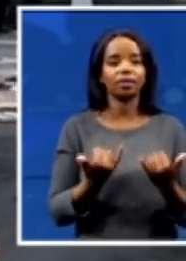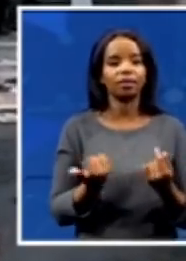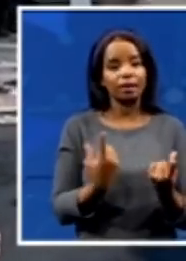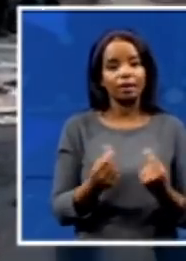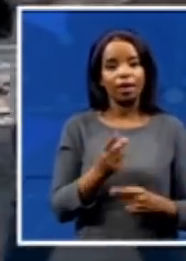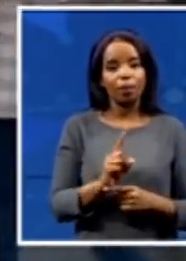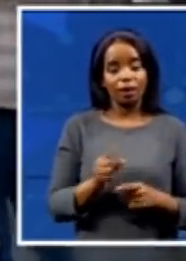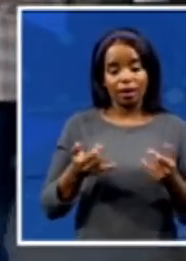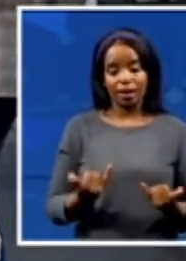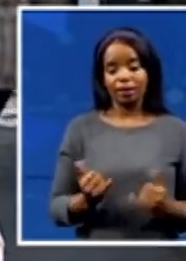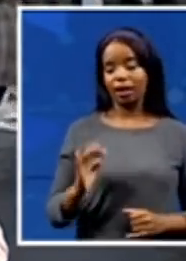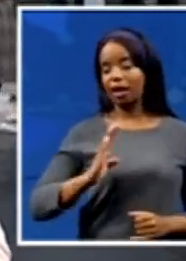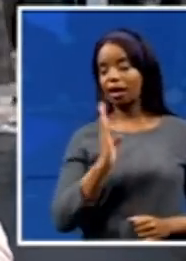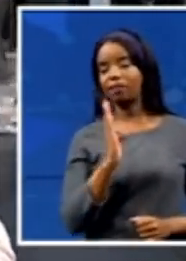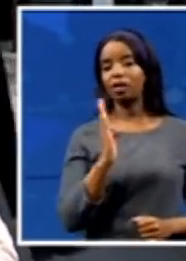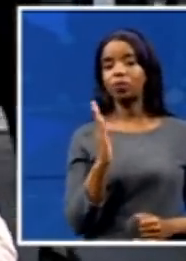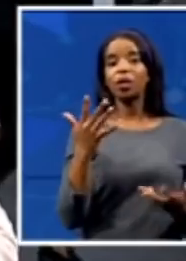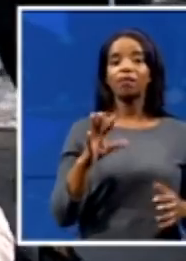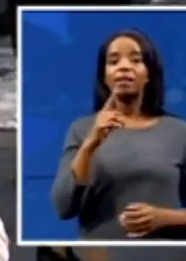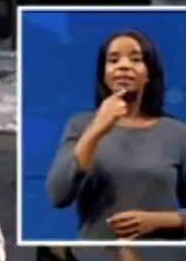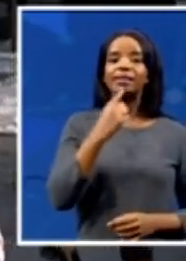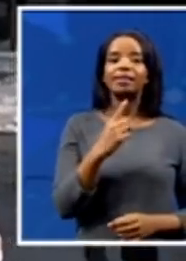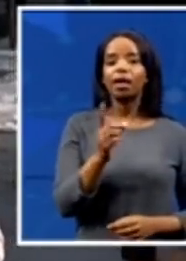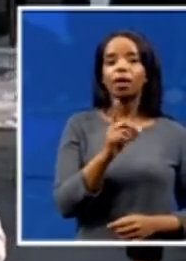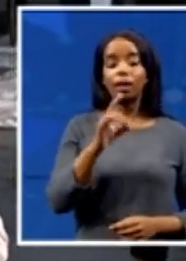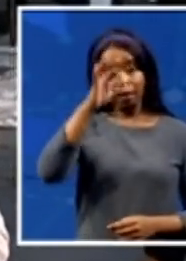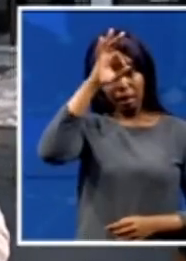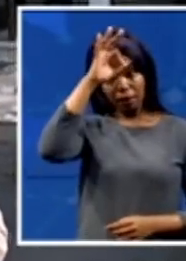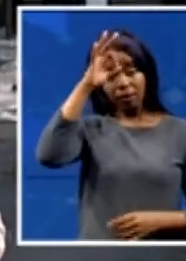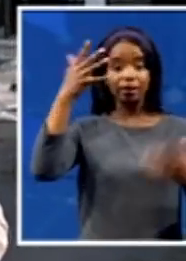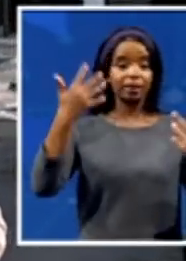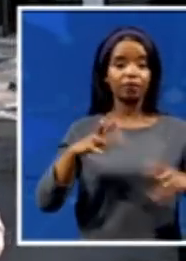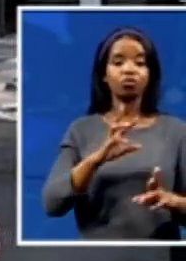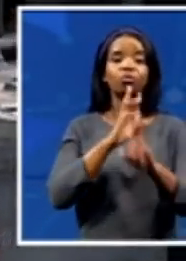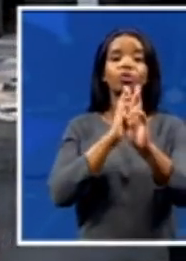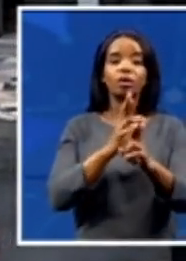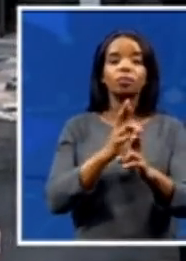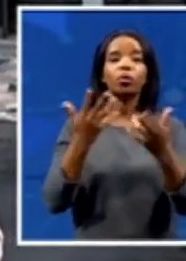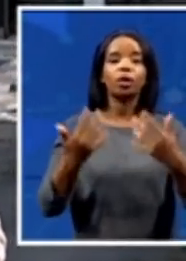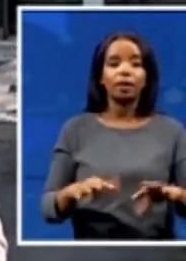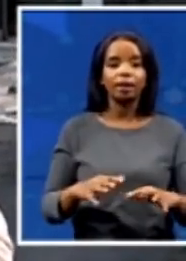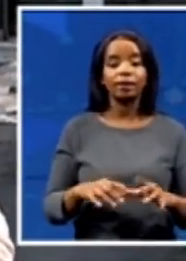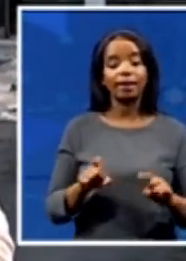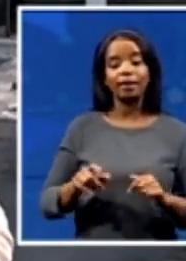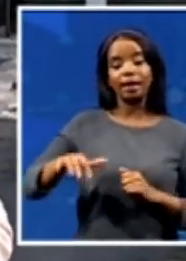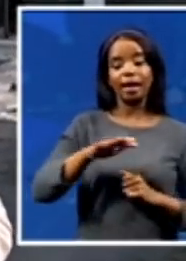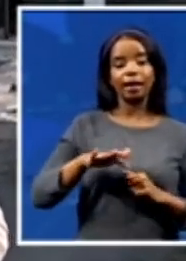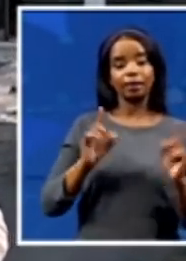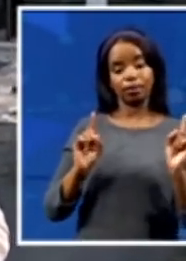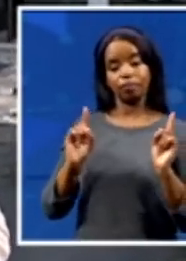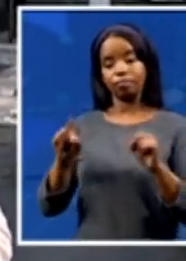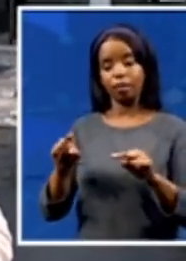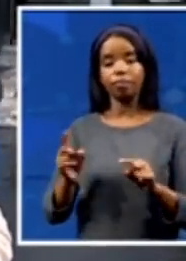that police have responded and are monitoring that particular area and police have been dispatched or deployed